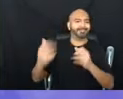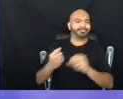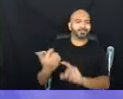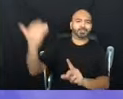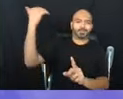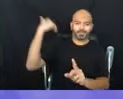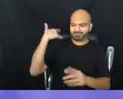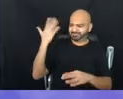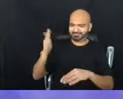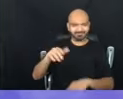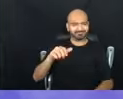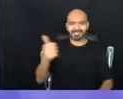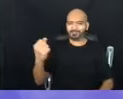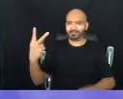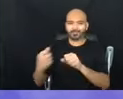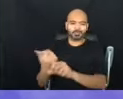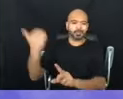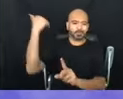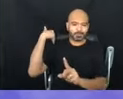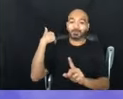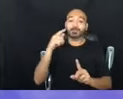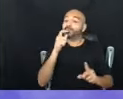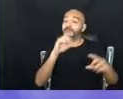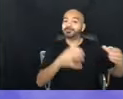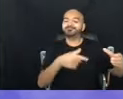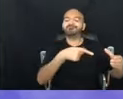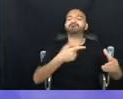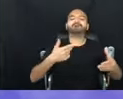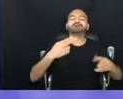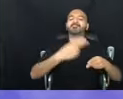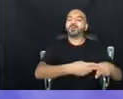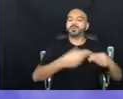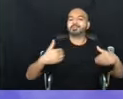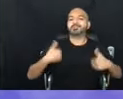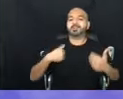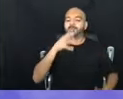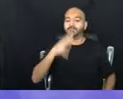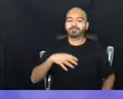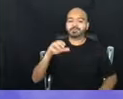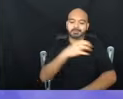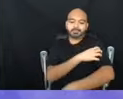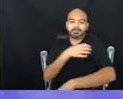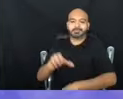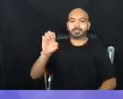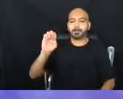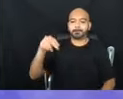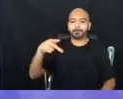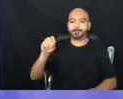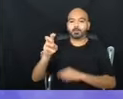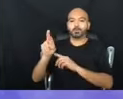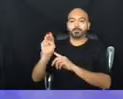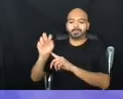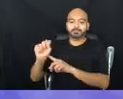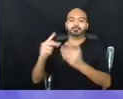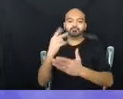I think over 10 or 12 years ago by a group called the Young Women's Empowerment Project. The Young Women's Empowerment